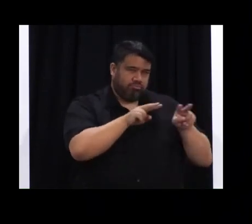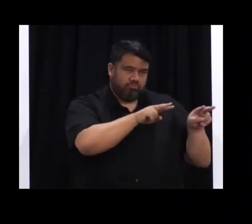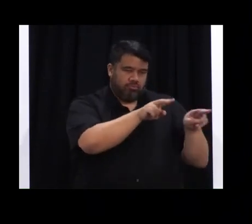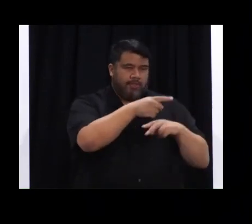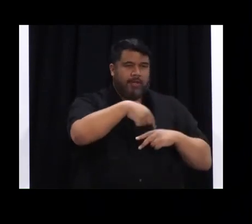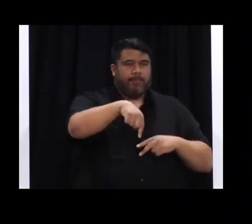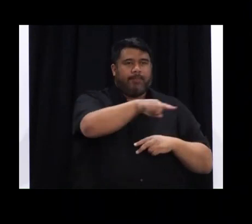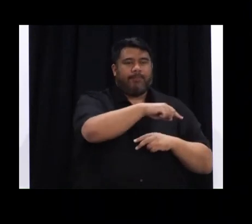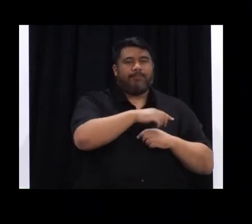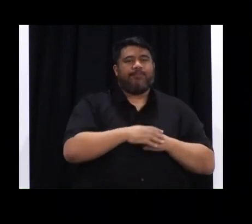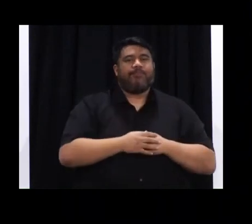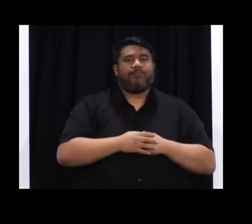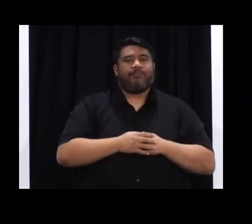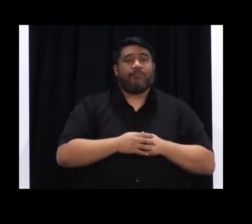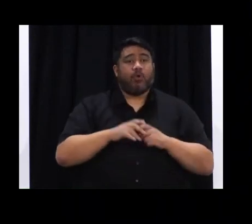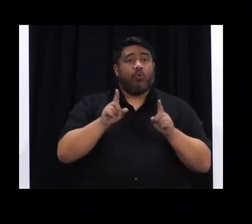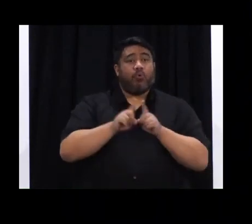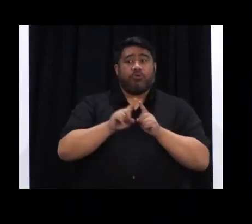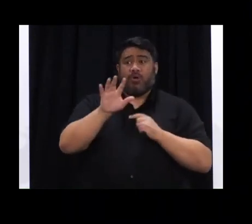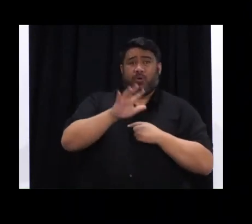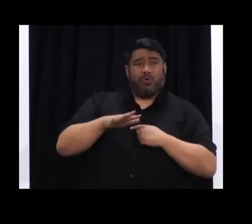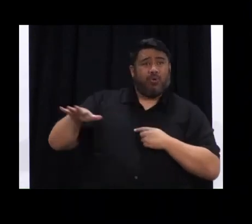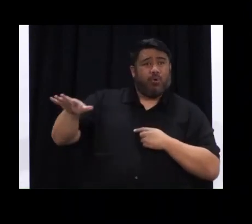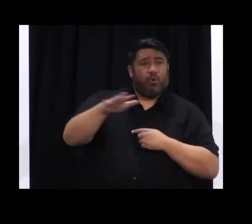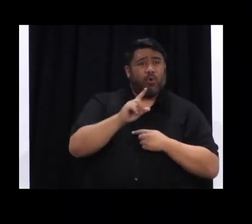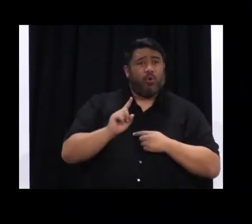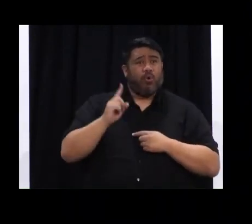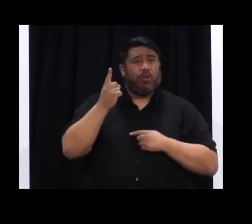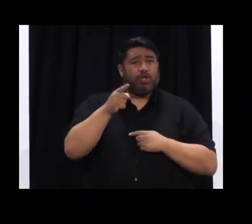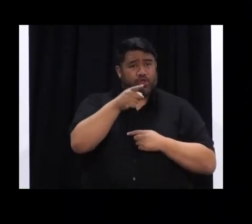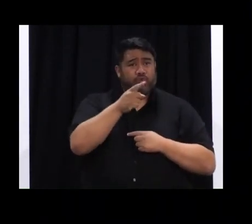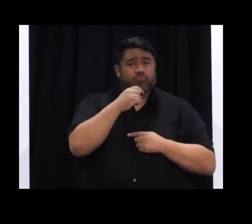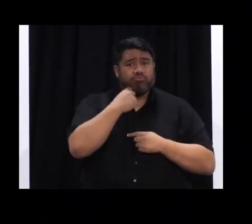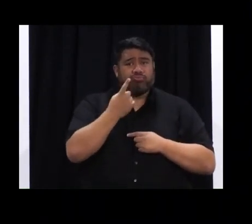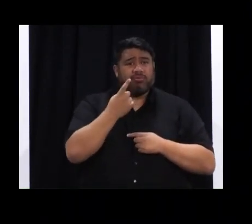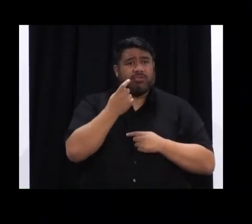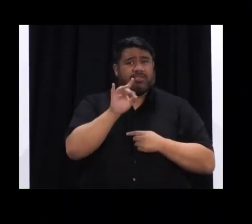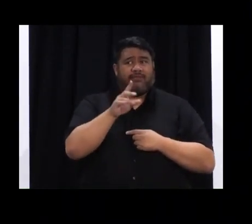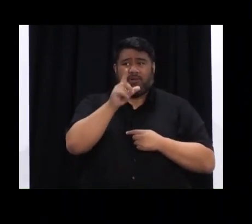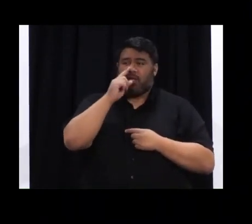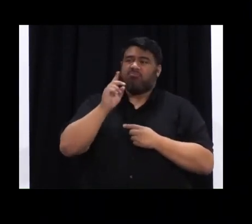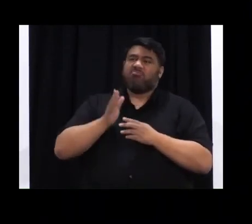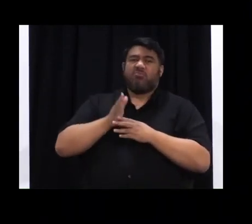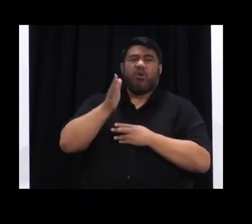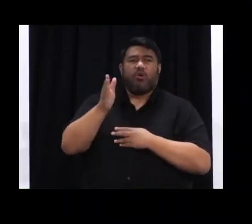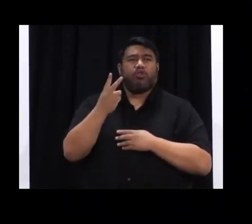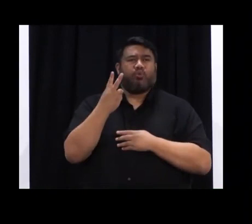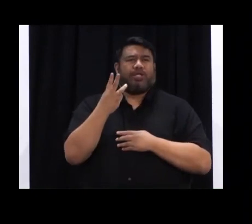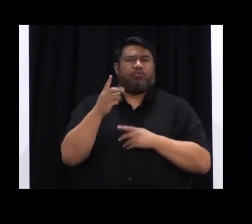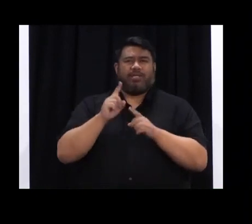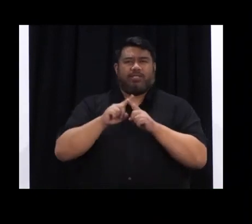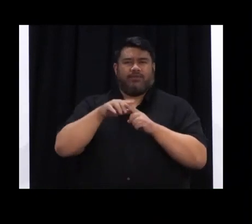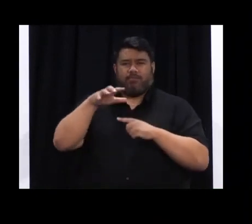community testing sites operating, as well as general practices and urgent care clinics for you to be tested at.